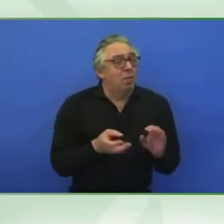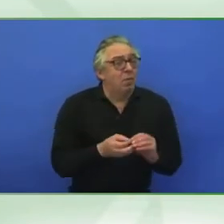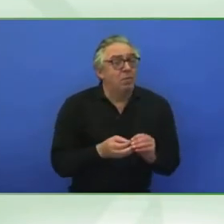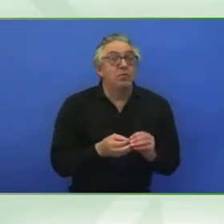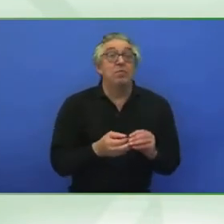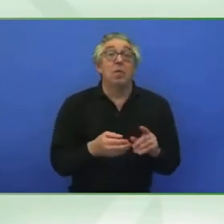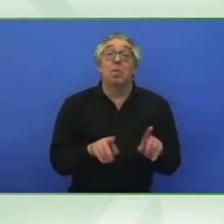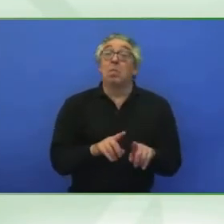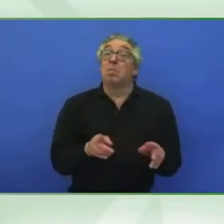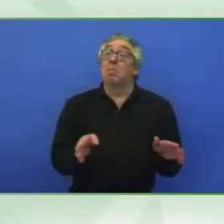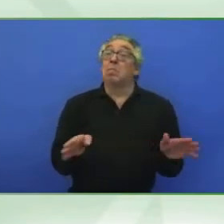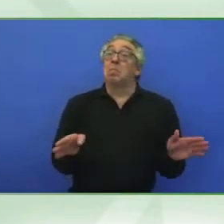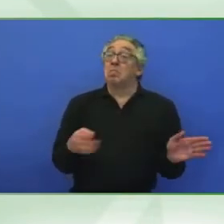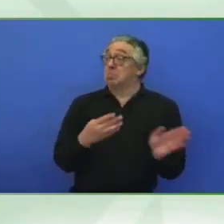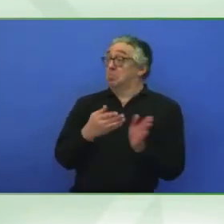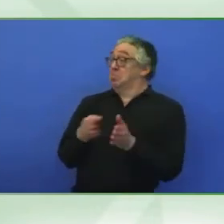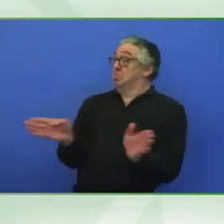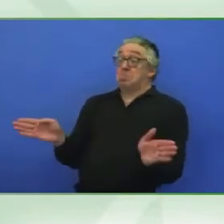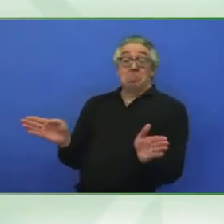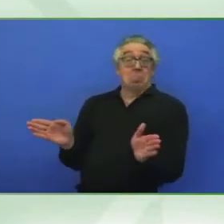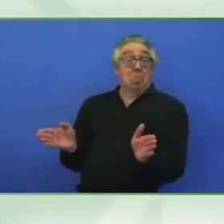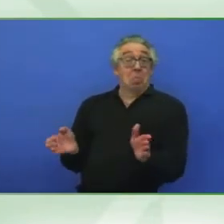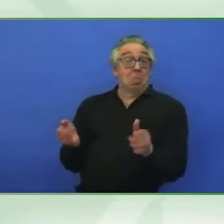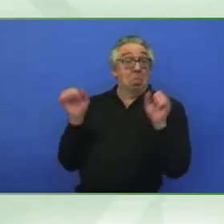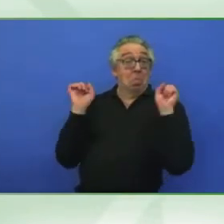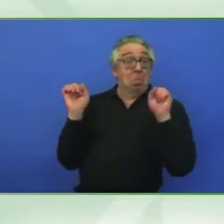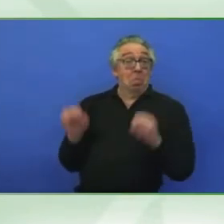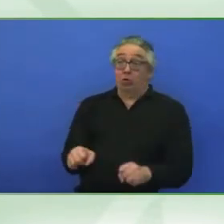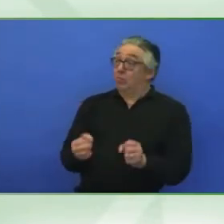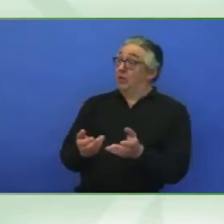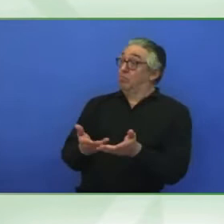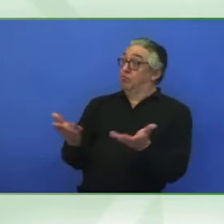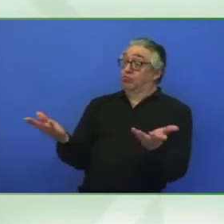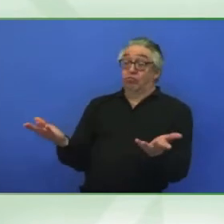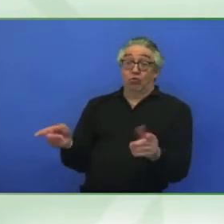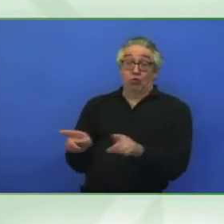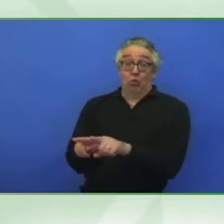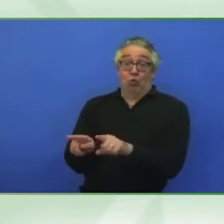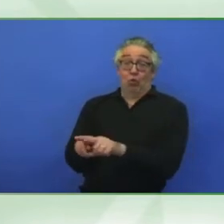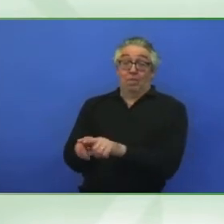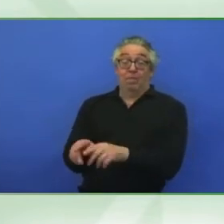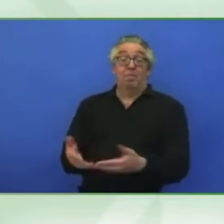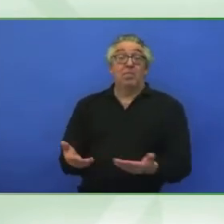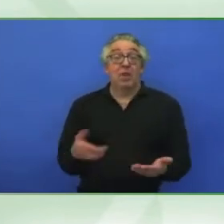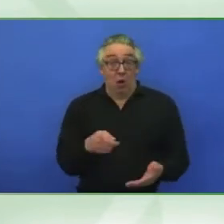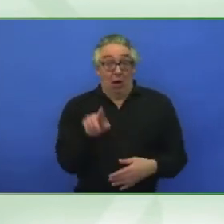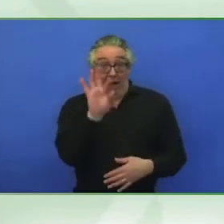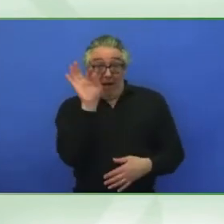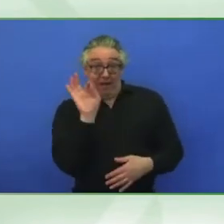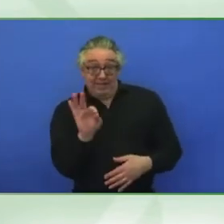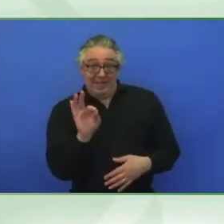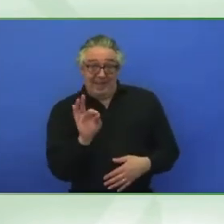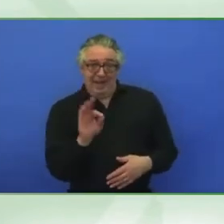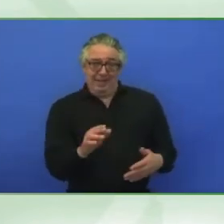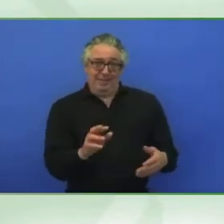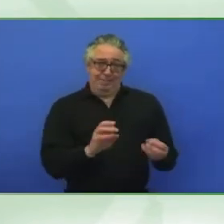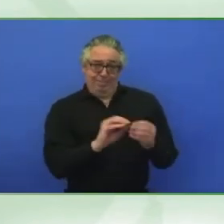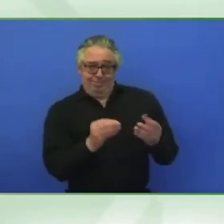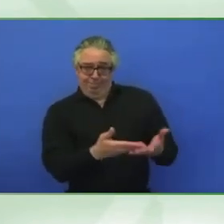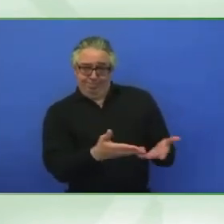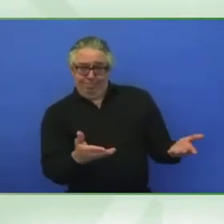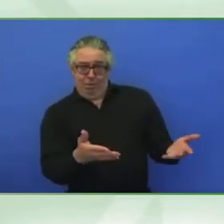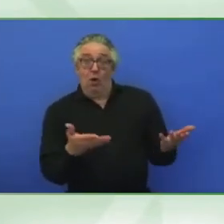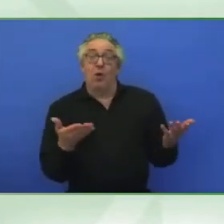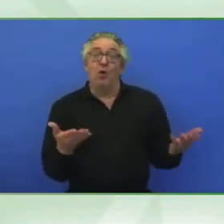as well. Looking at challenges, I would say that they're similar to what